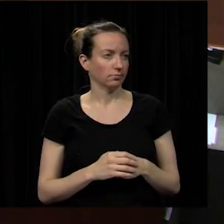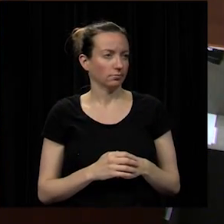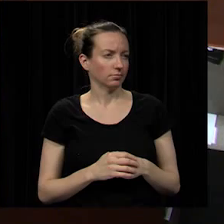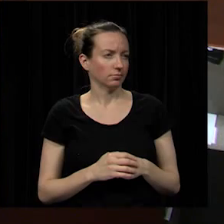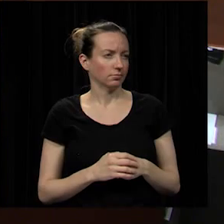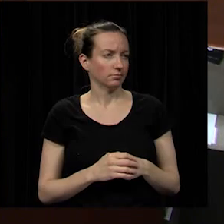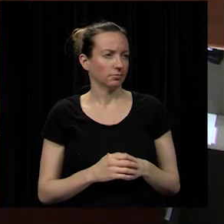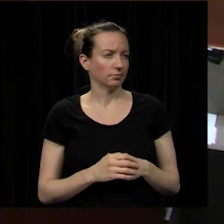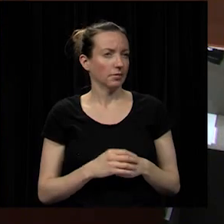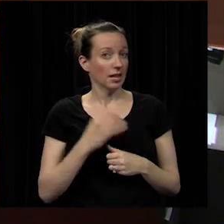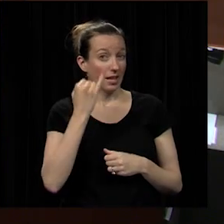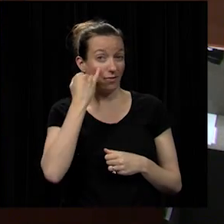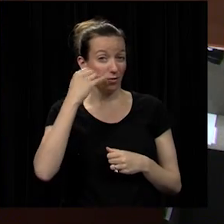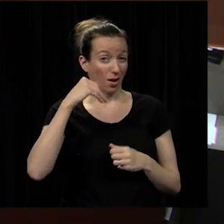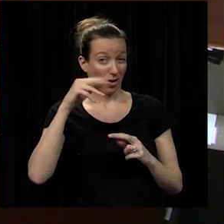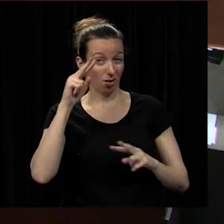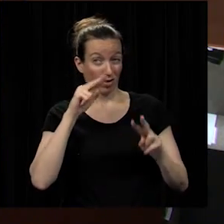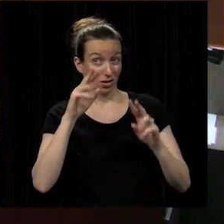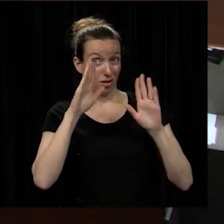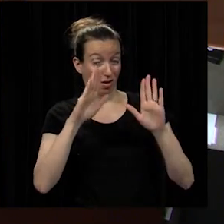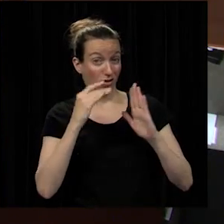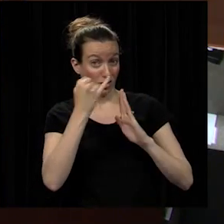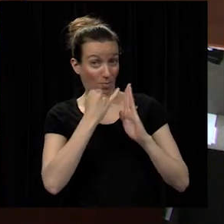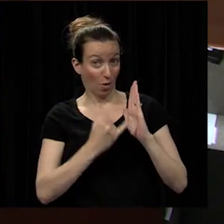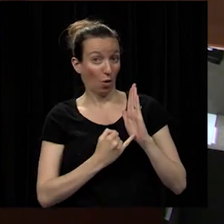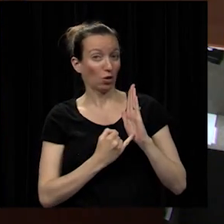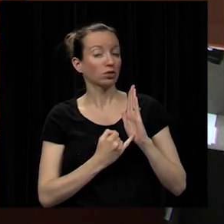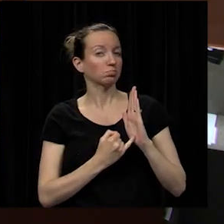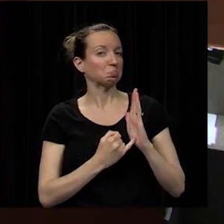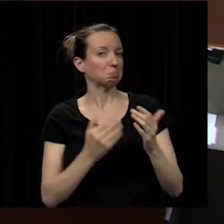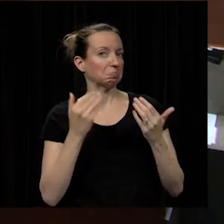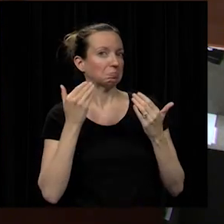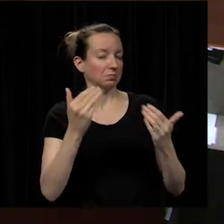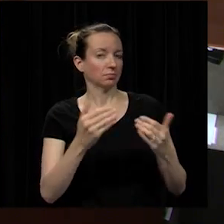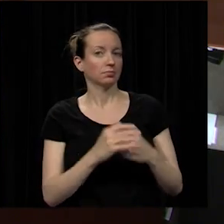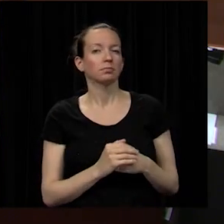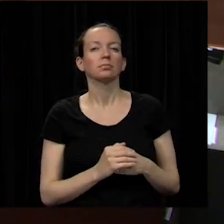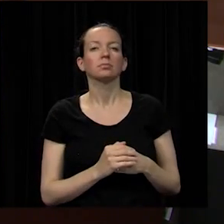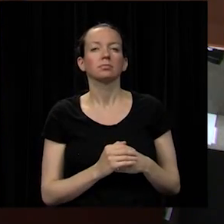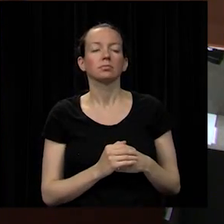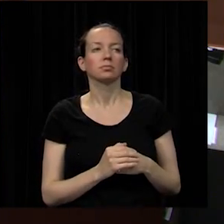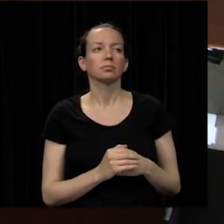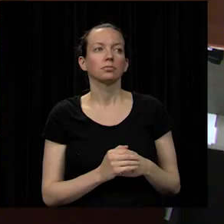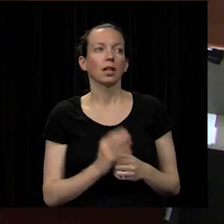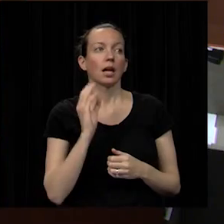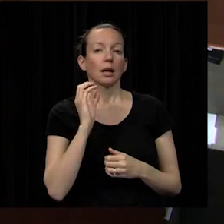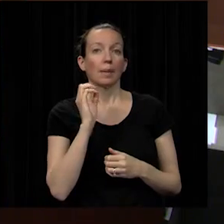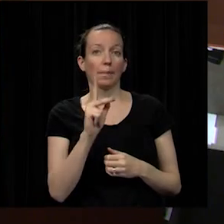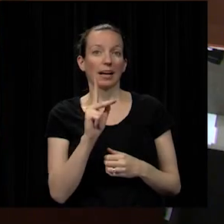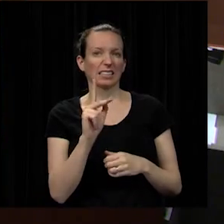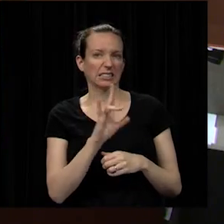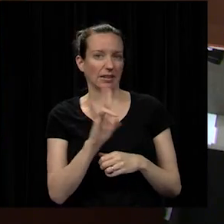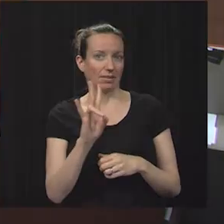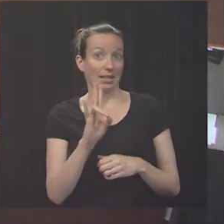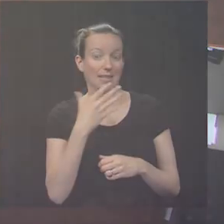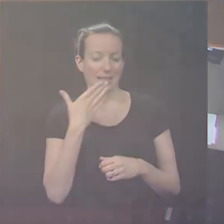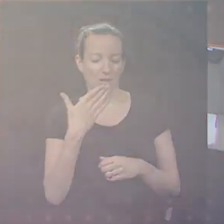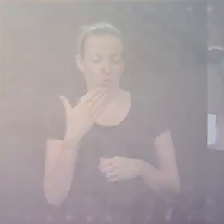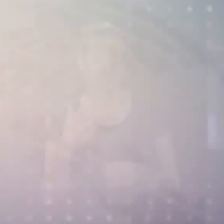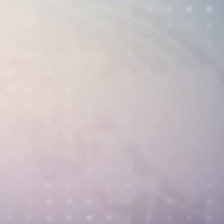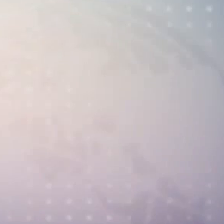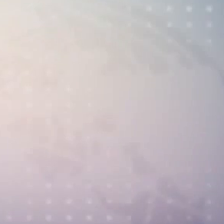to look at the awesome art displayed outside you should and then let's adjourn and let's come back reconvene at seven o'clock thank you